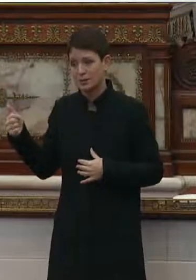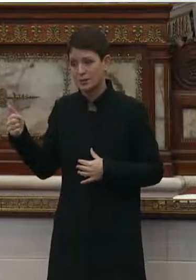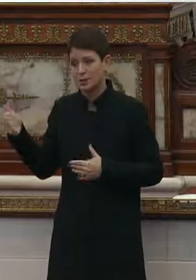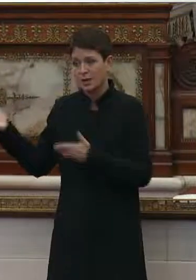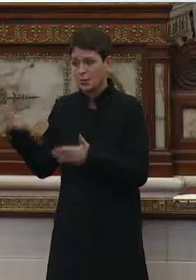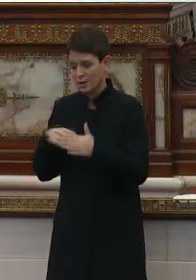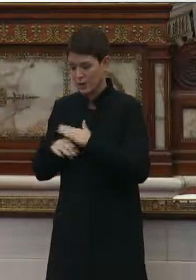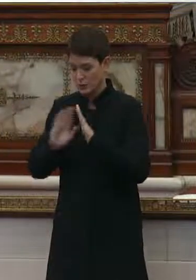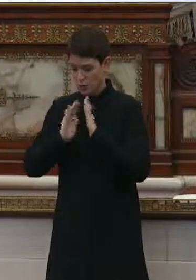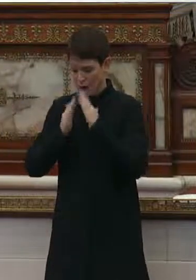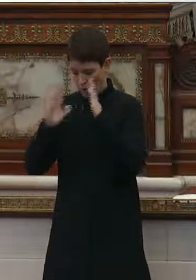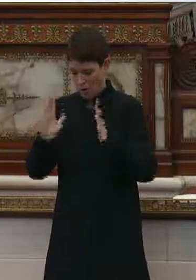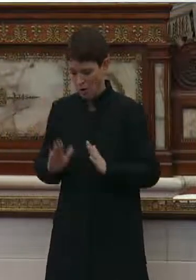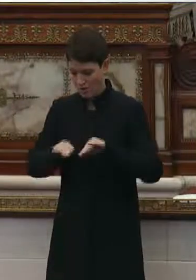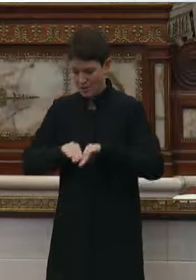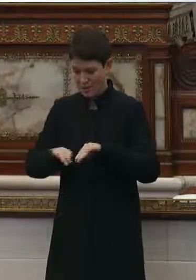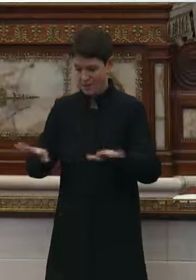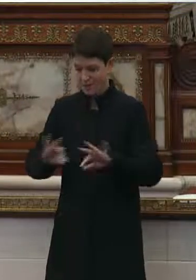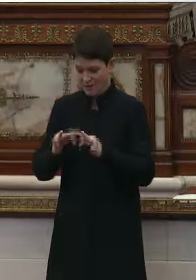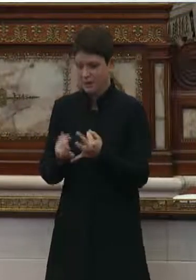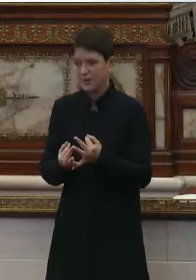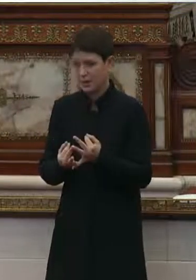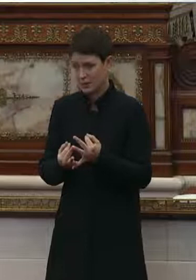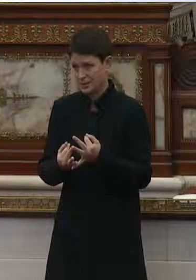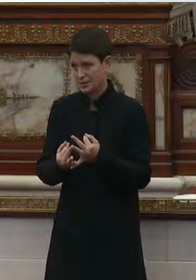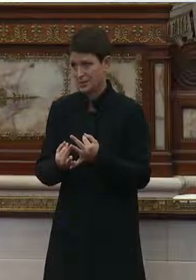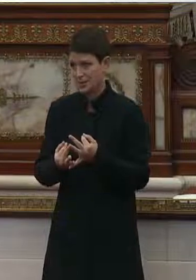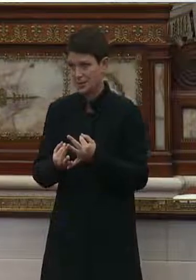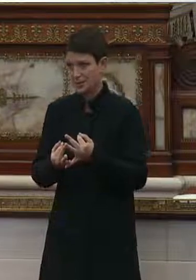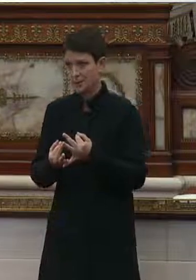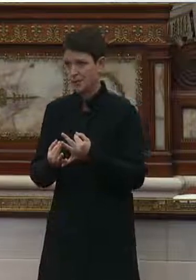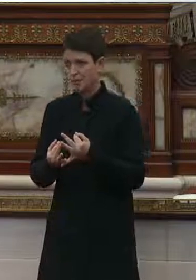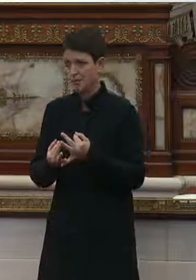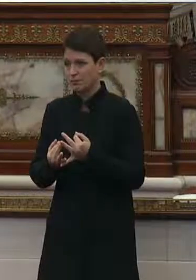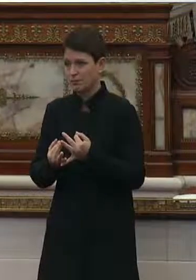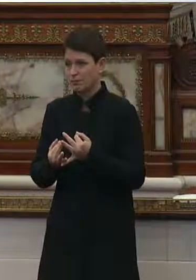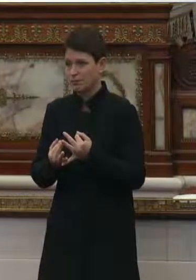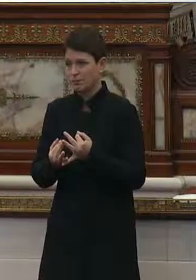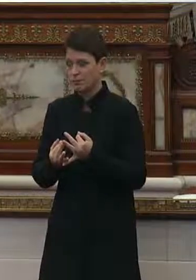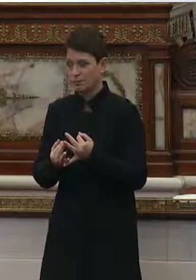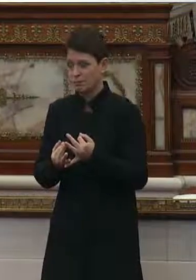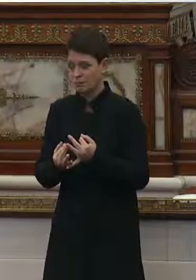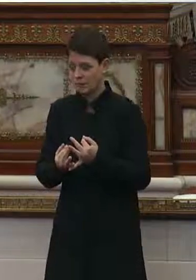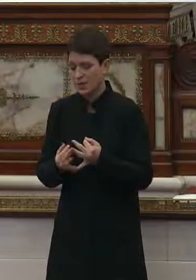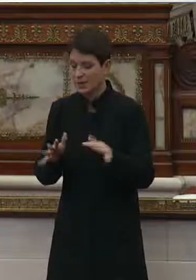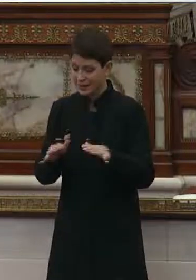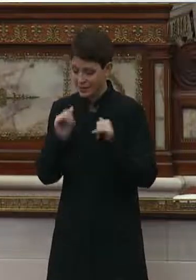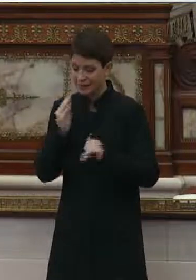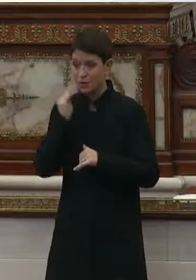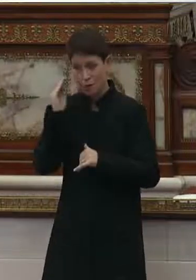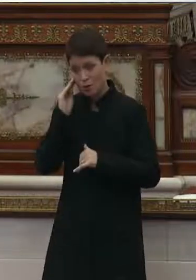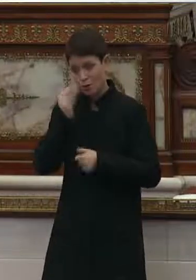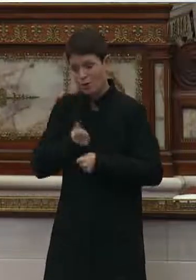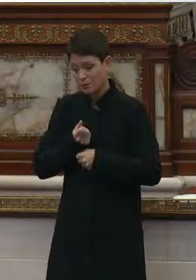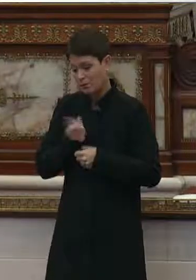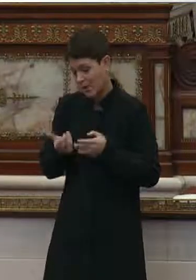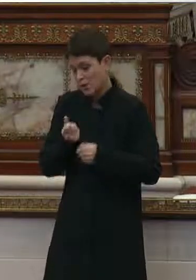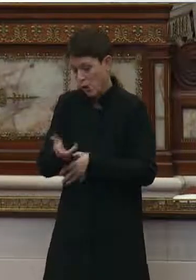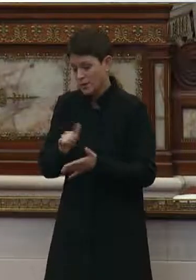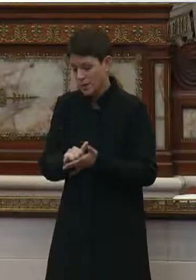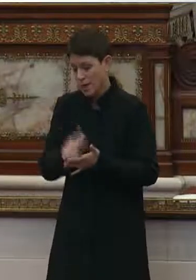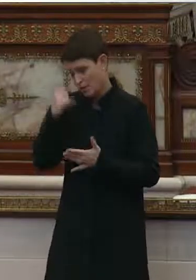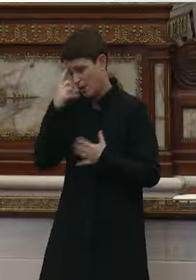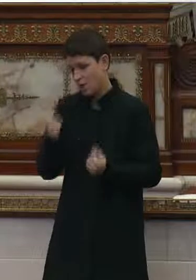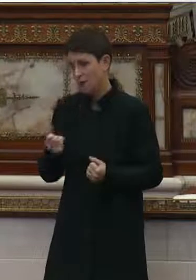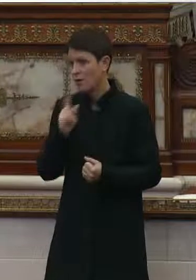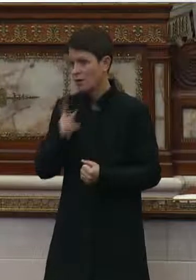into our homes, and affect our families. Leaving our home carriers inherent risks. Mental health is